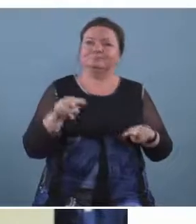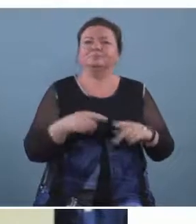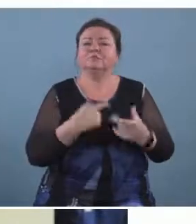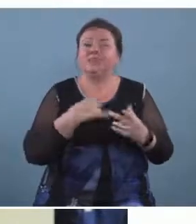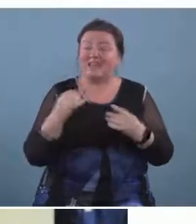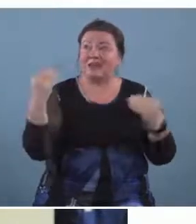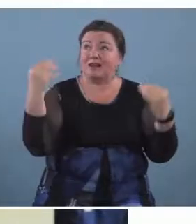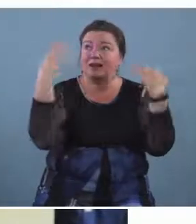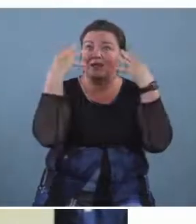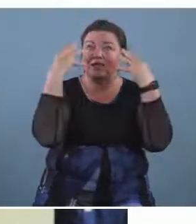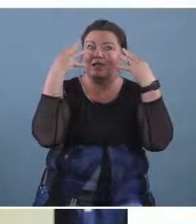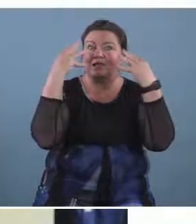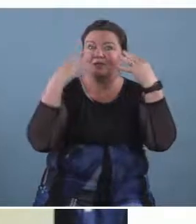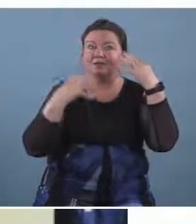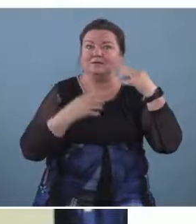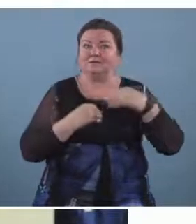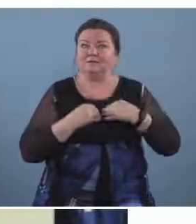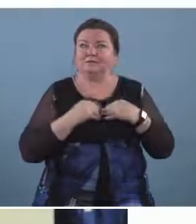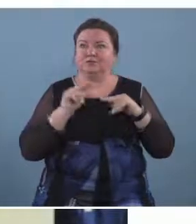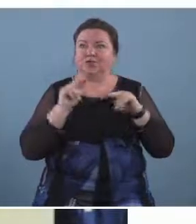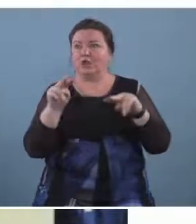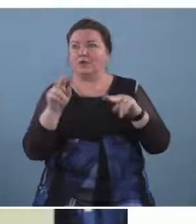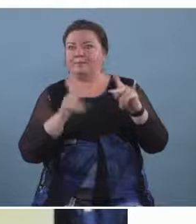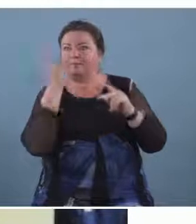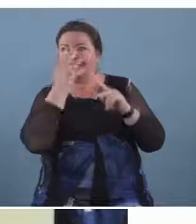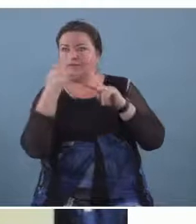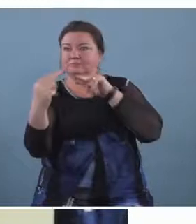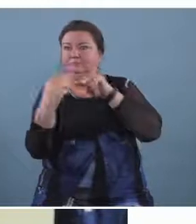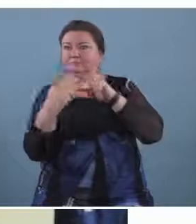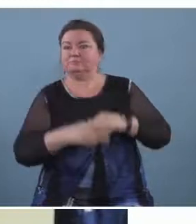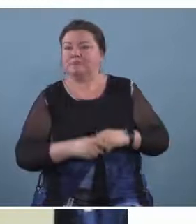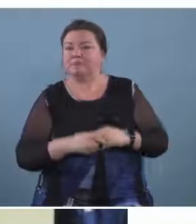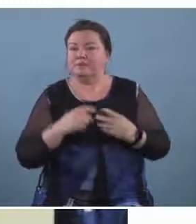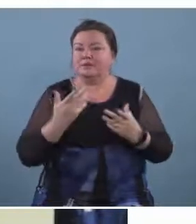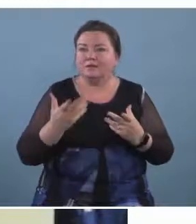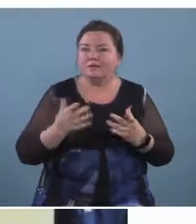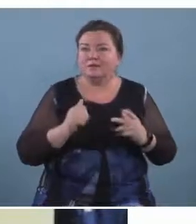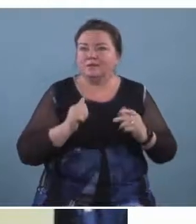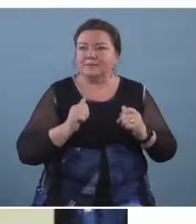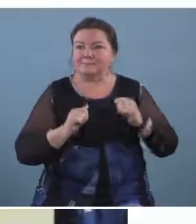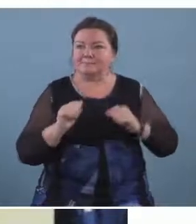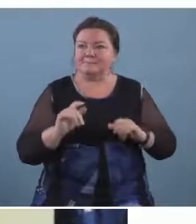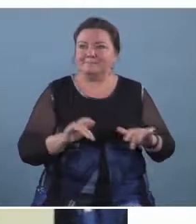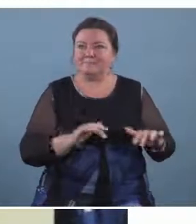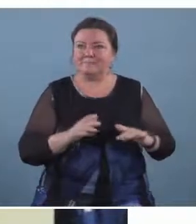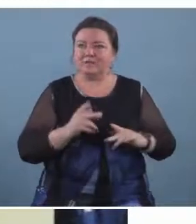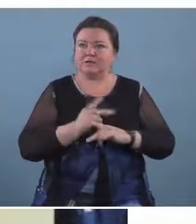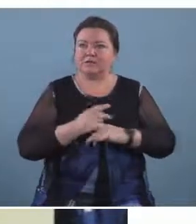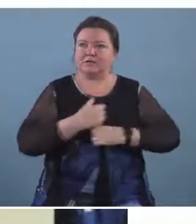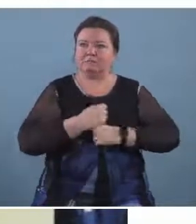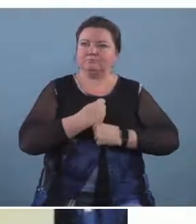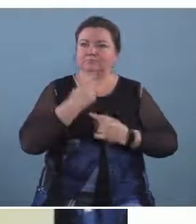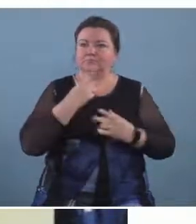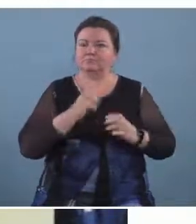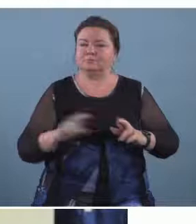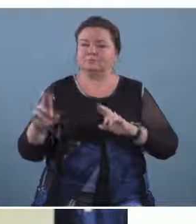spotlights in front of those faces and um you go out there and perform and you keep yourself together and you play